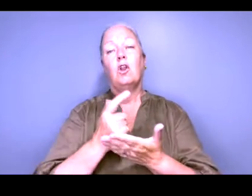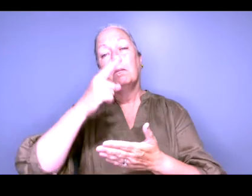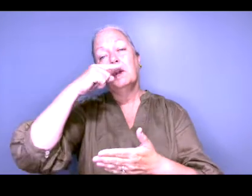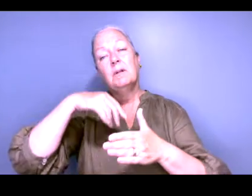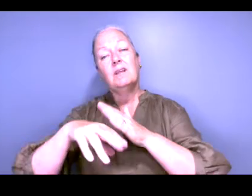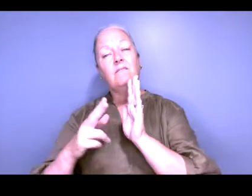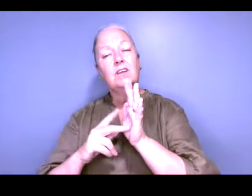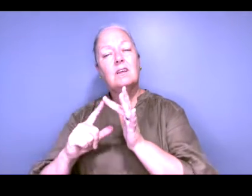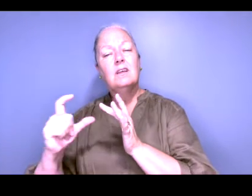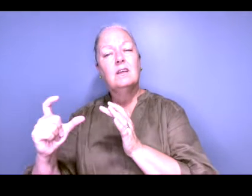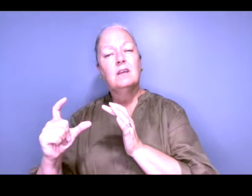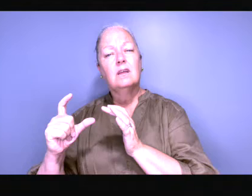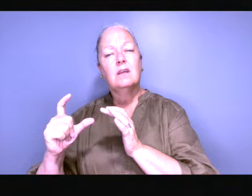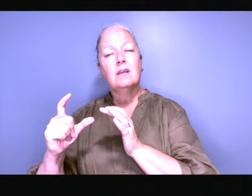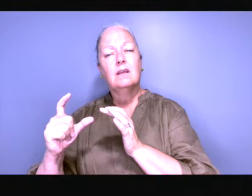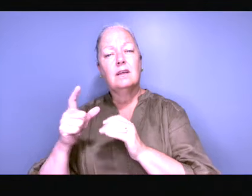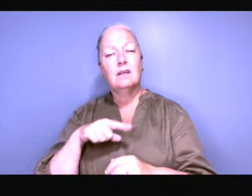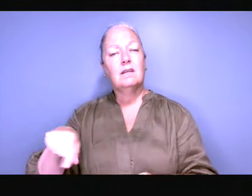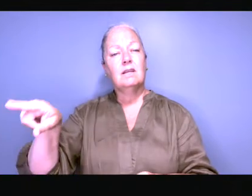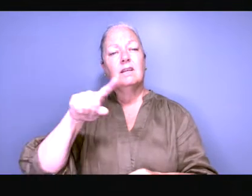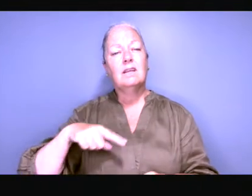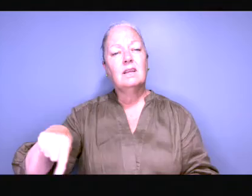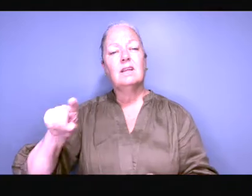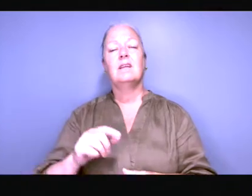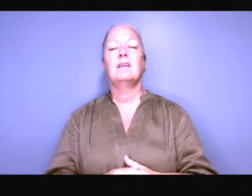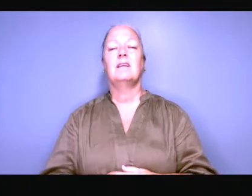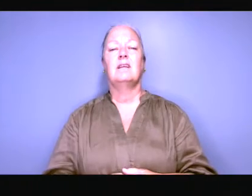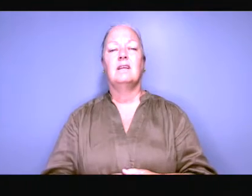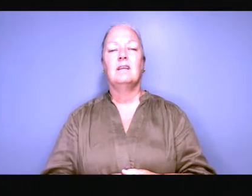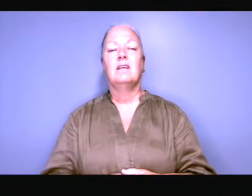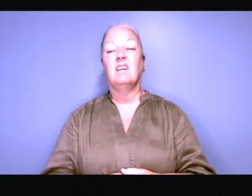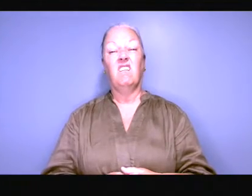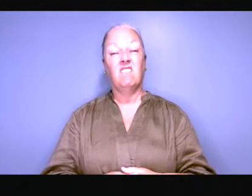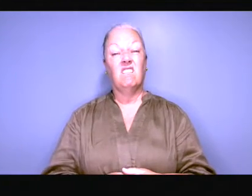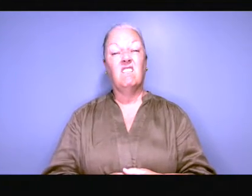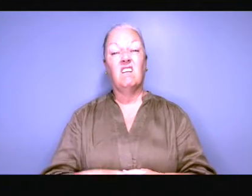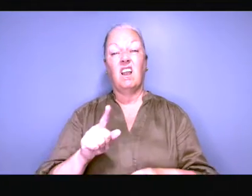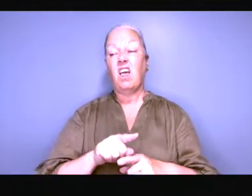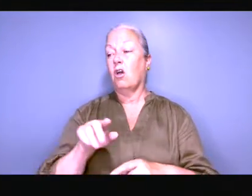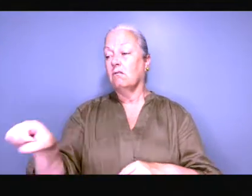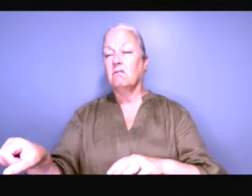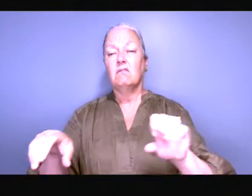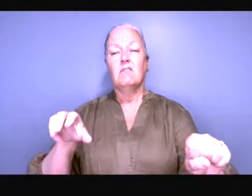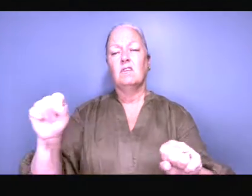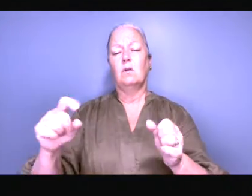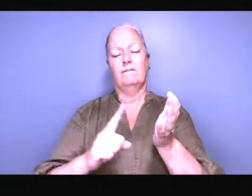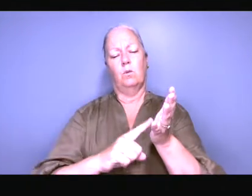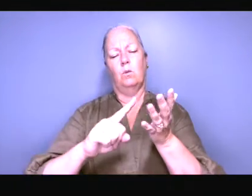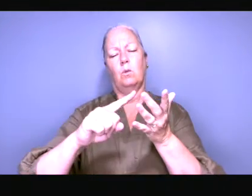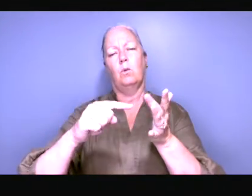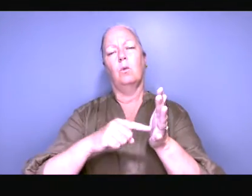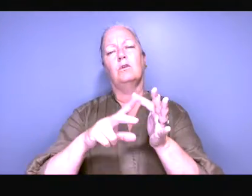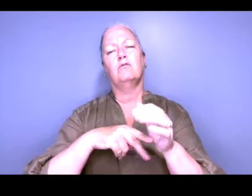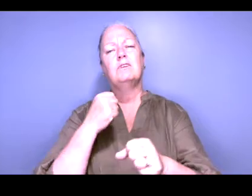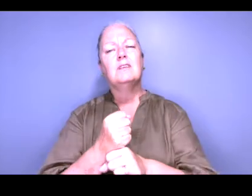sets of laws a lot of people in Victoria were falsely arrested